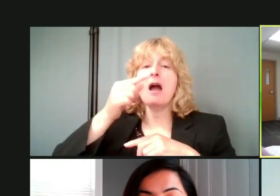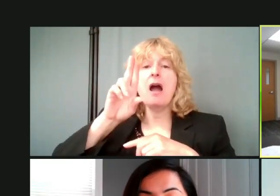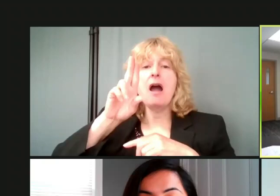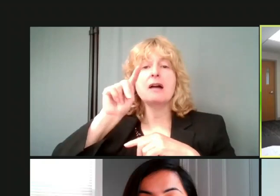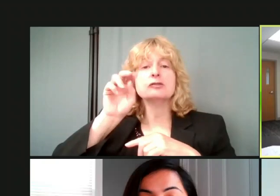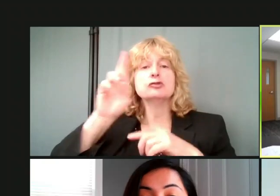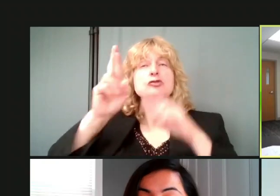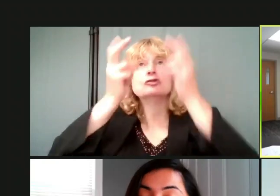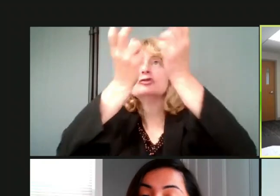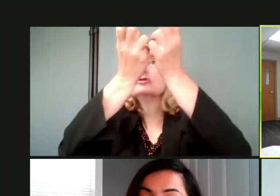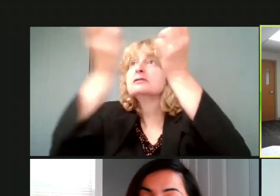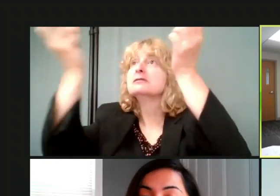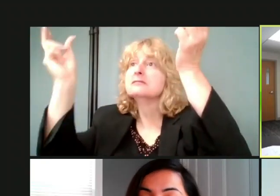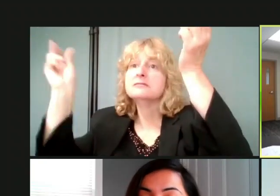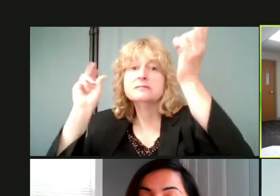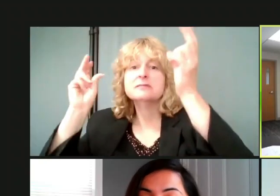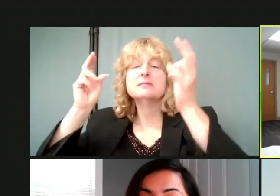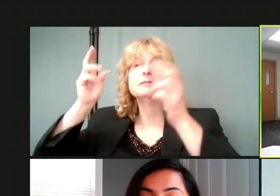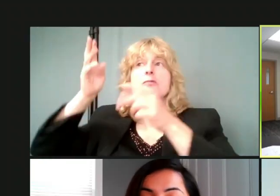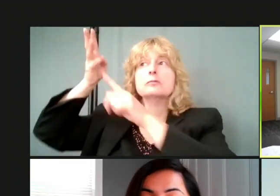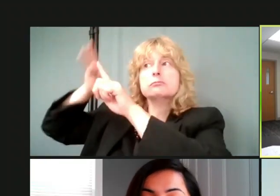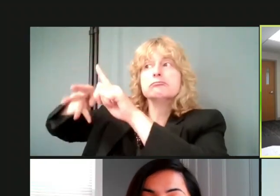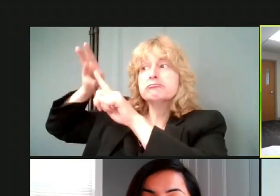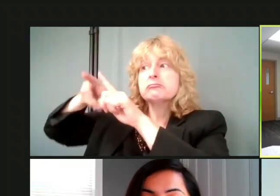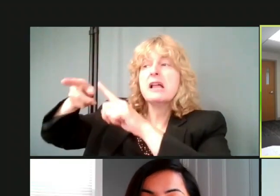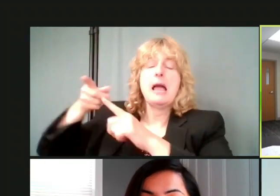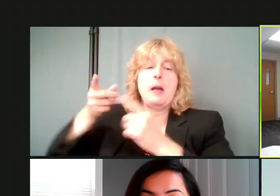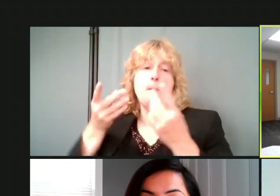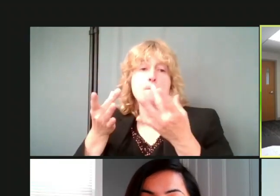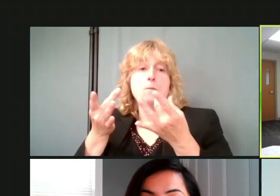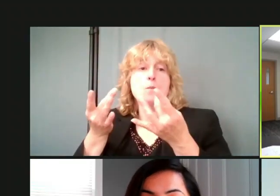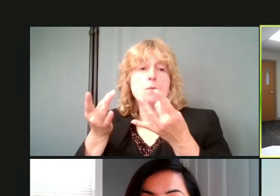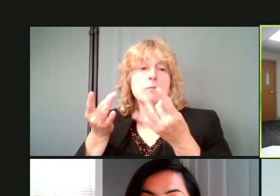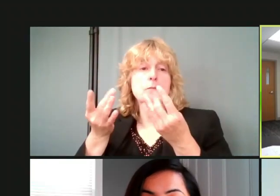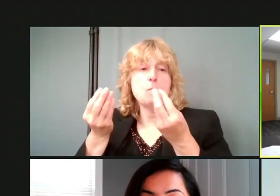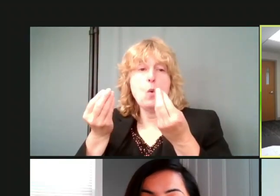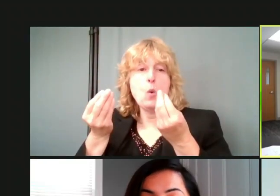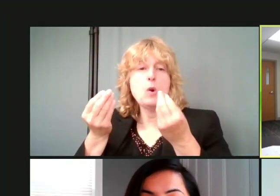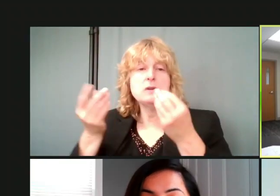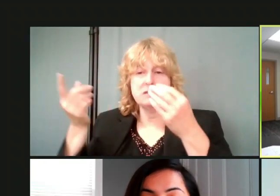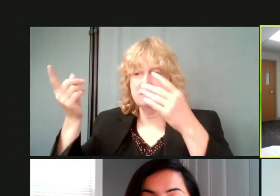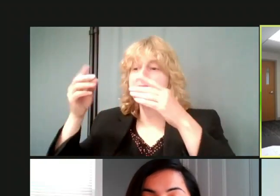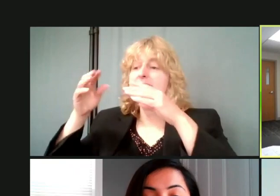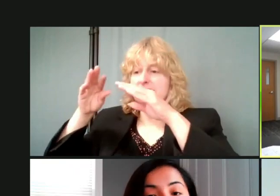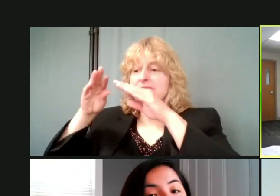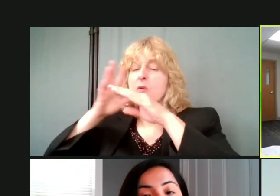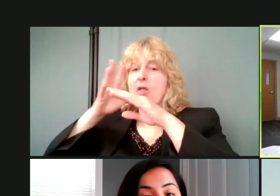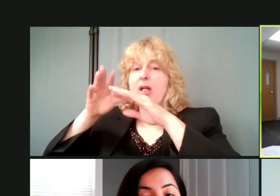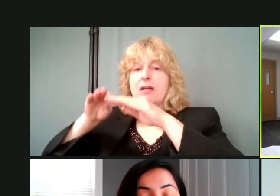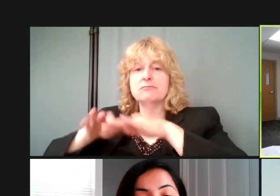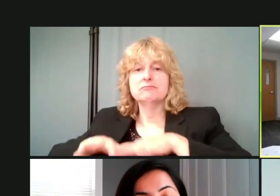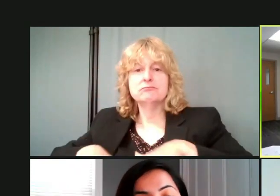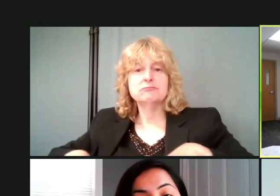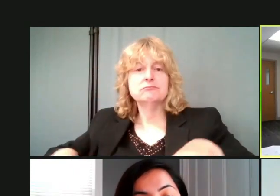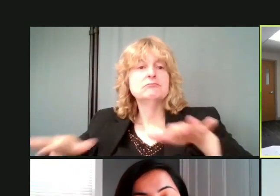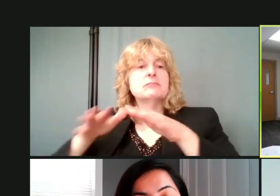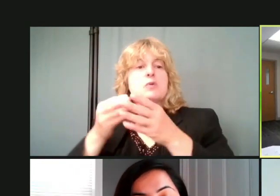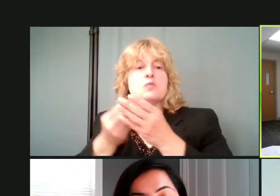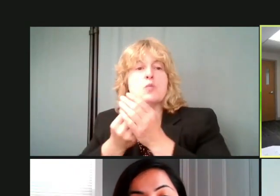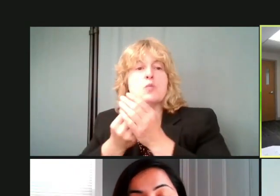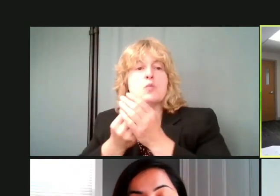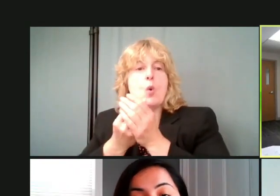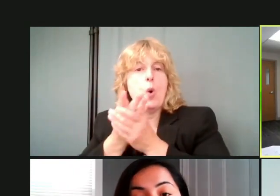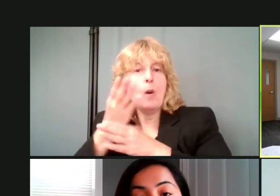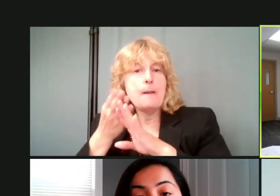previously, that then you have, um, mold, uh, growing. And then that was exacerbated or made